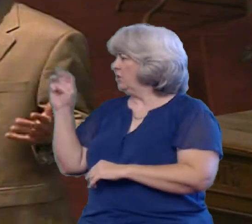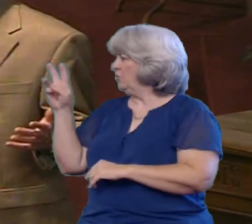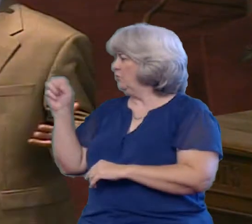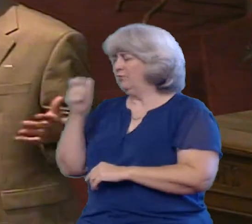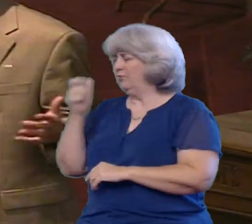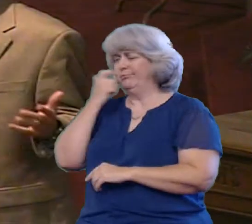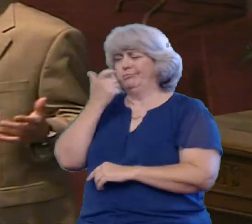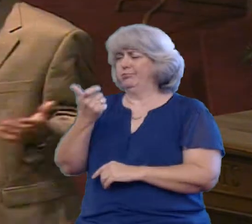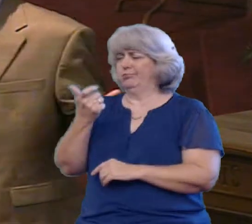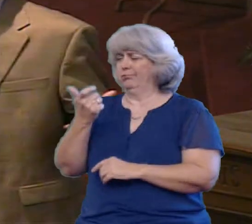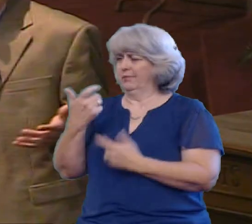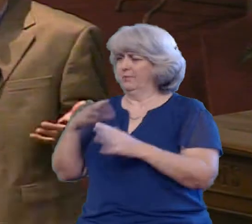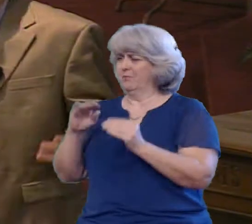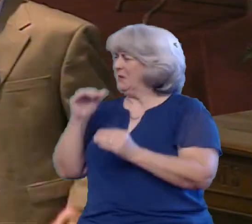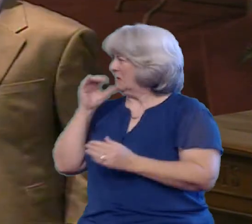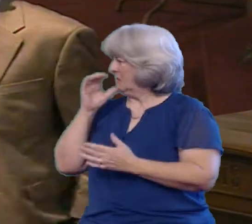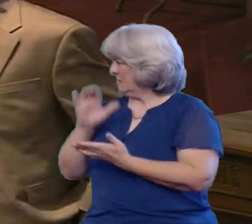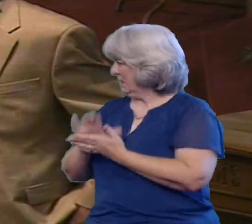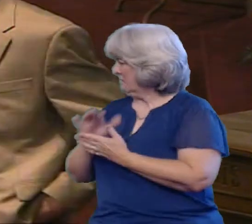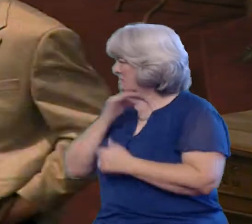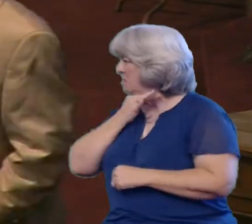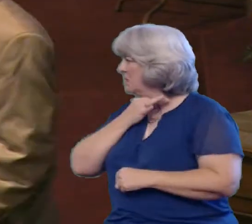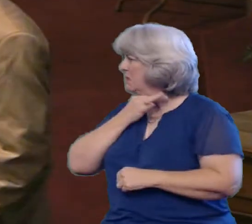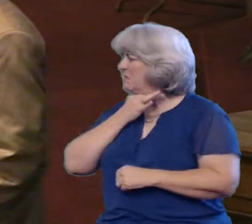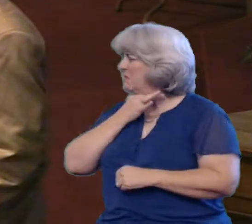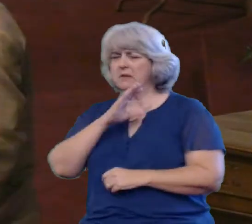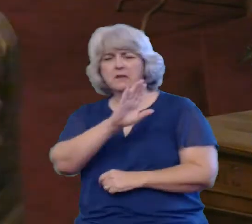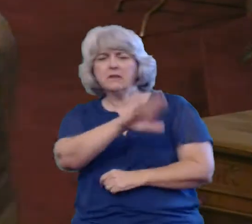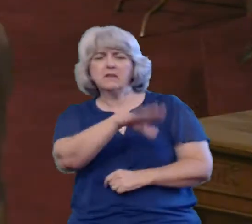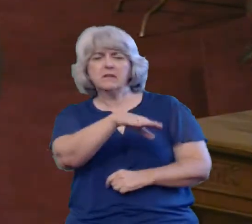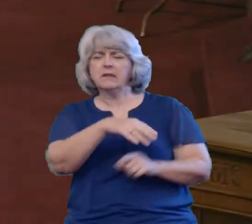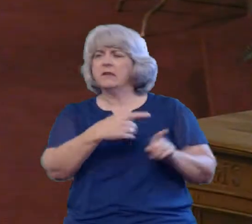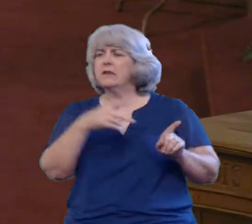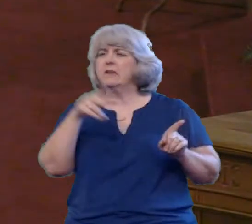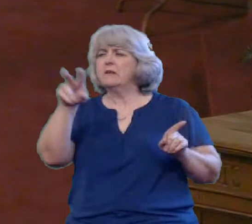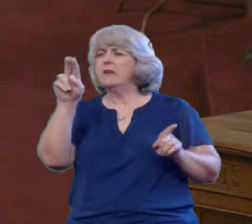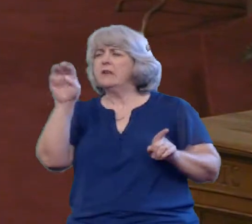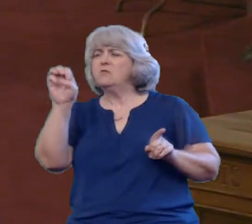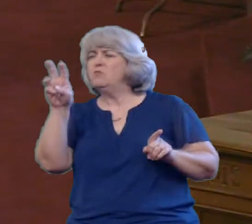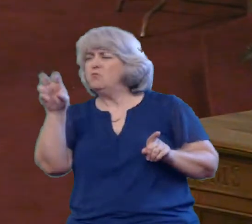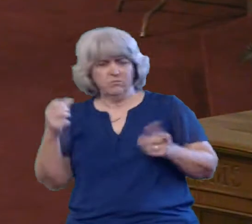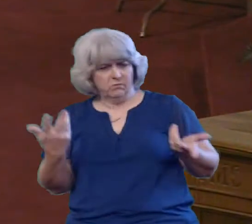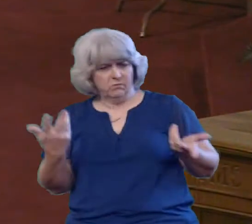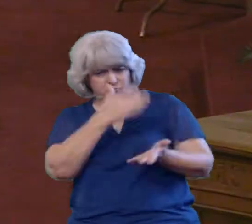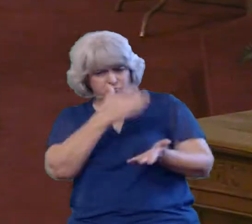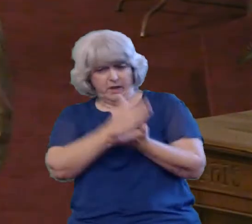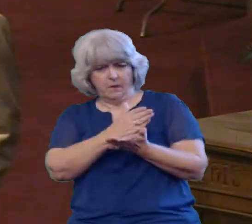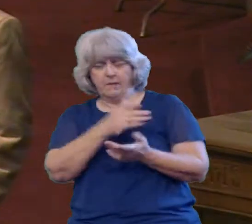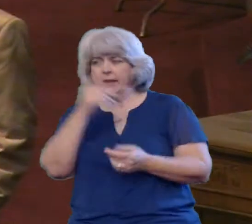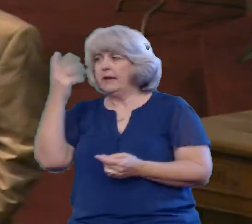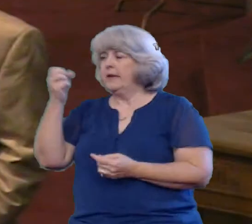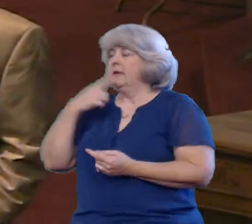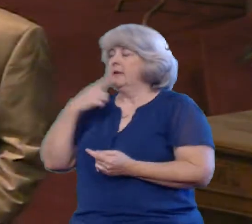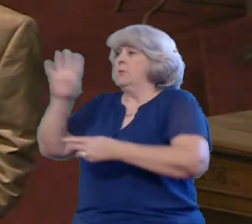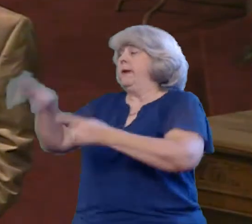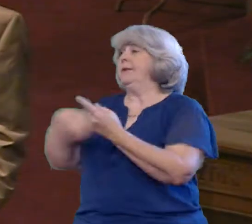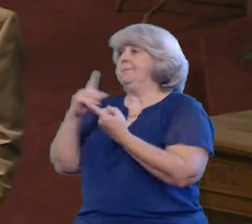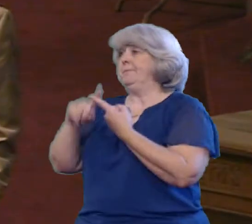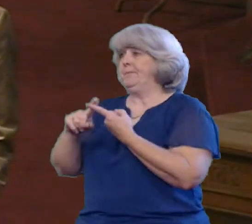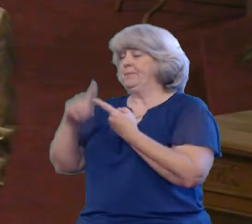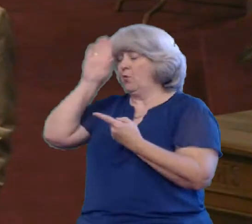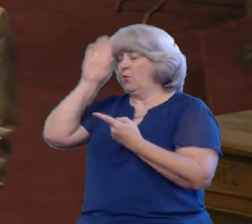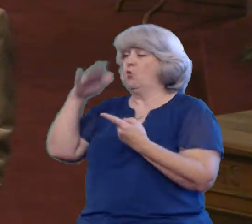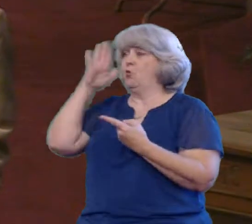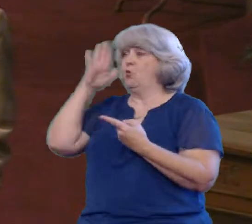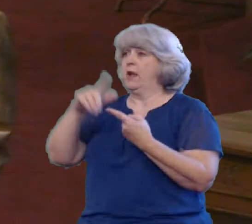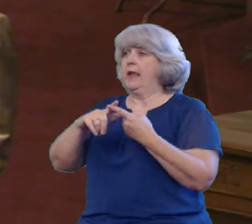You know, hey, what's up? Why aren't you watching the news? And he said well I can tell you the news in five seconds There was an accident on this street Somebody got shot